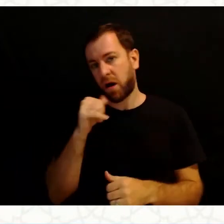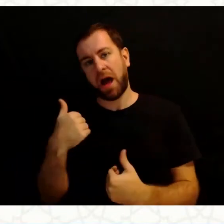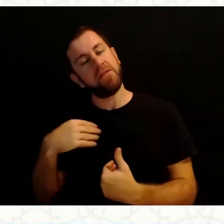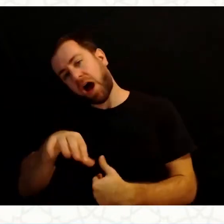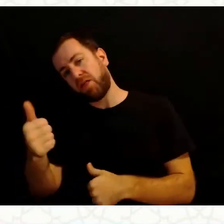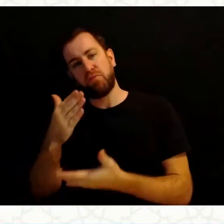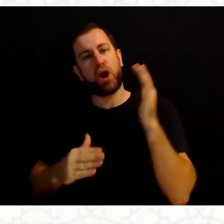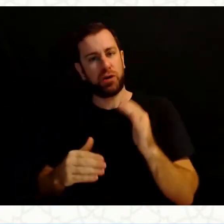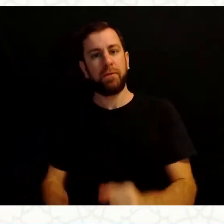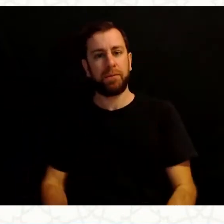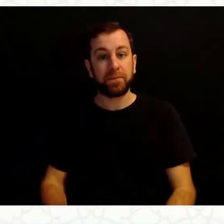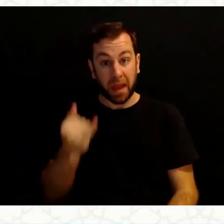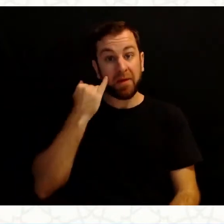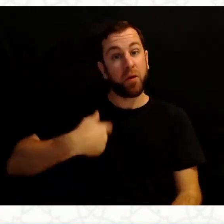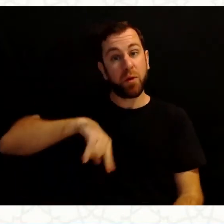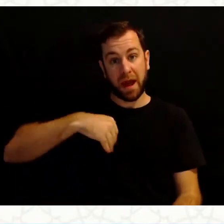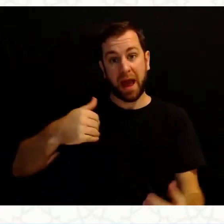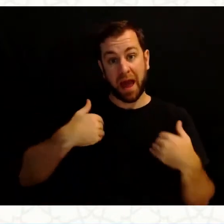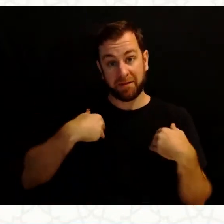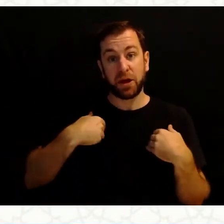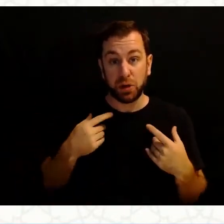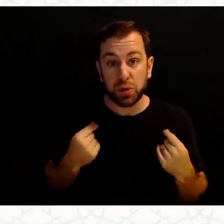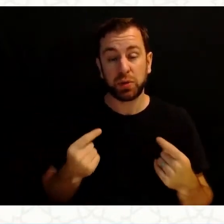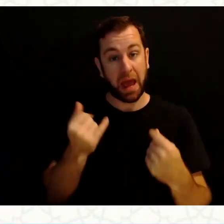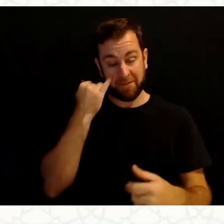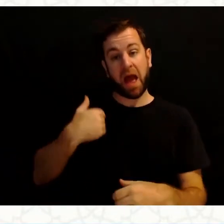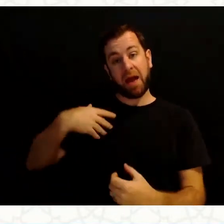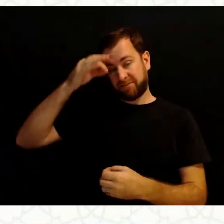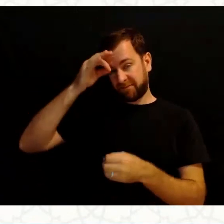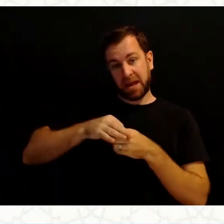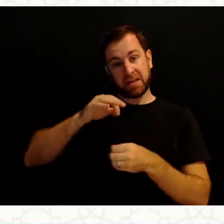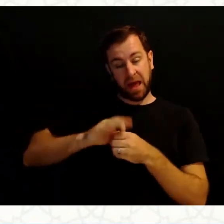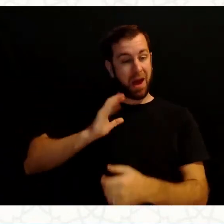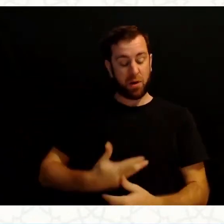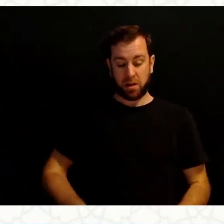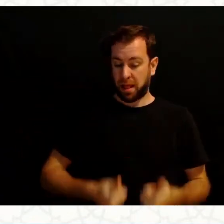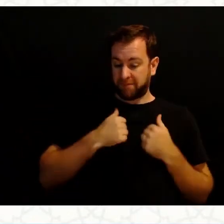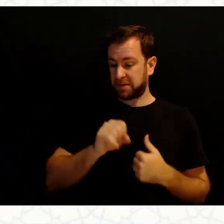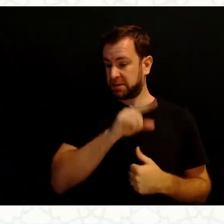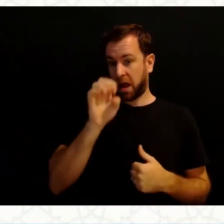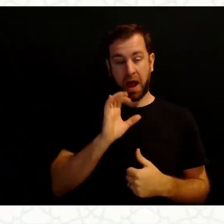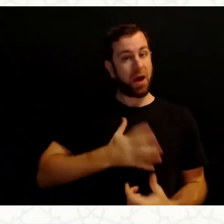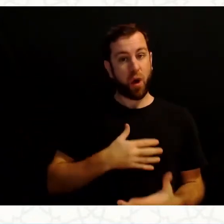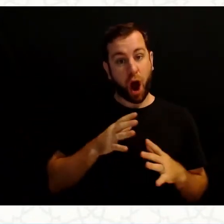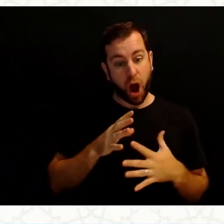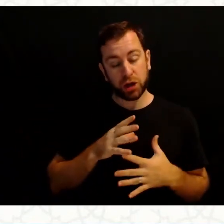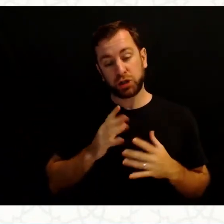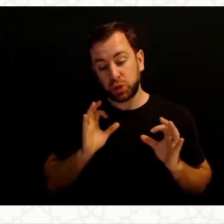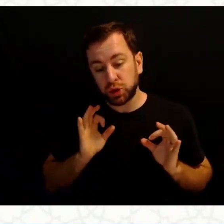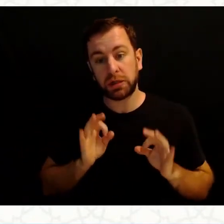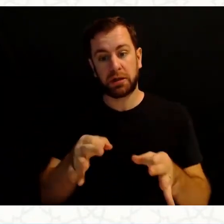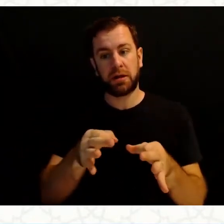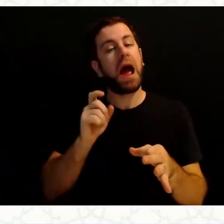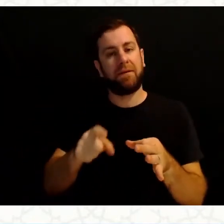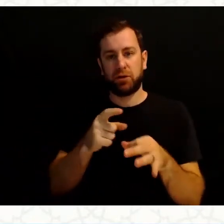If we have, and we do, we have faith, our lifestyle, our choices have to reflect that. You've